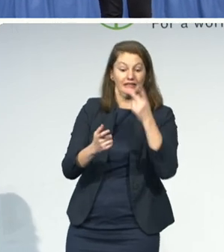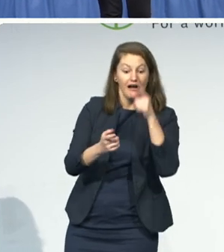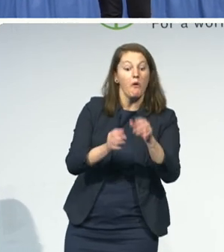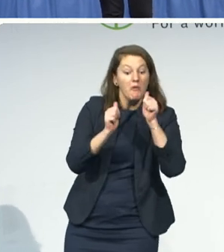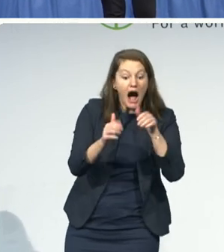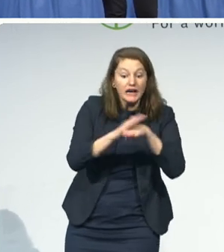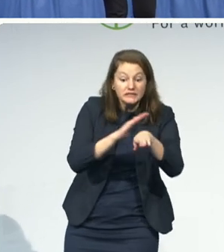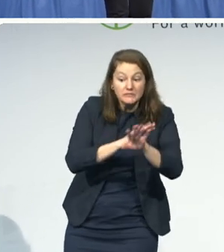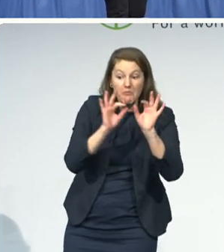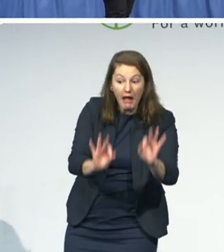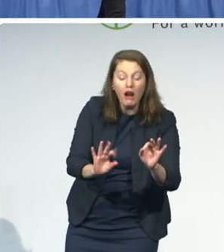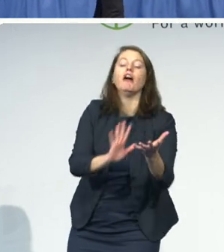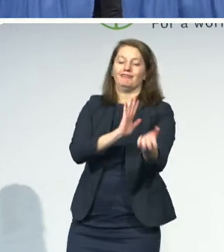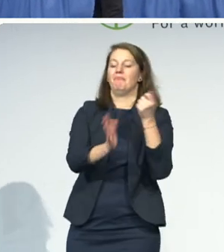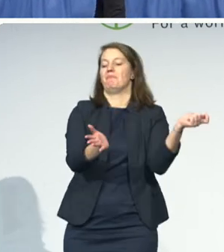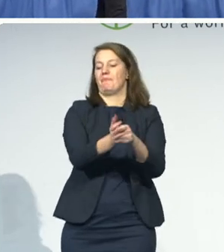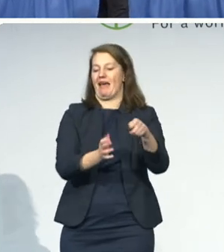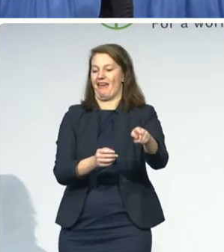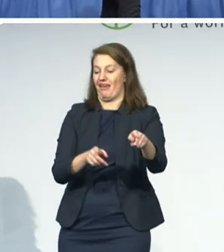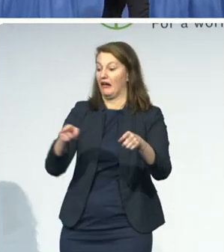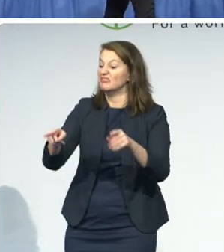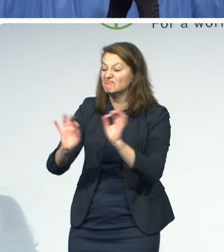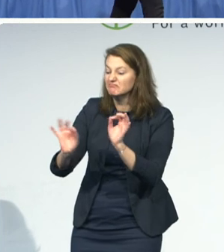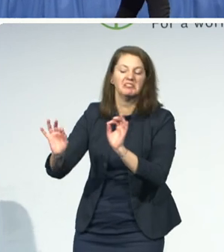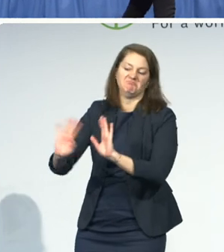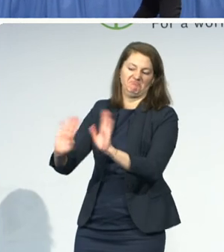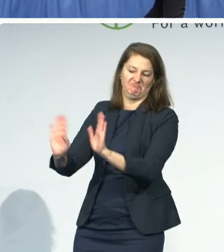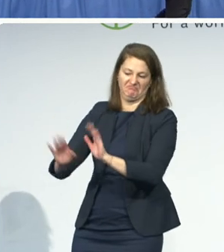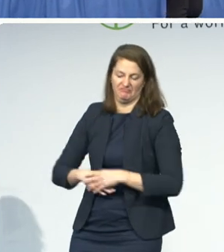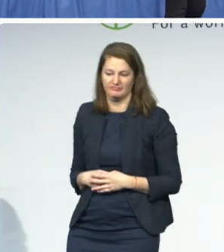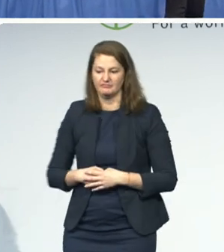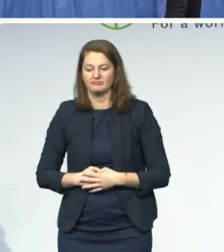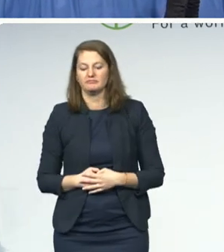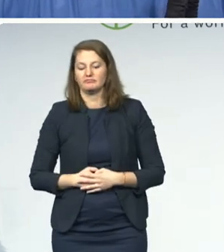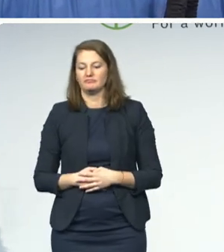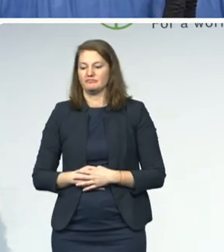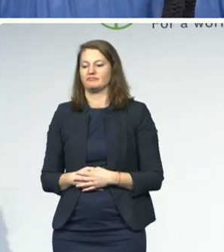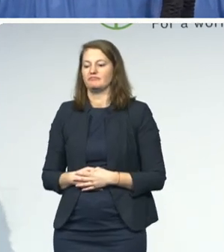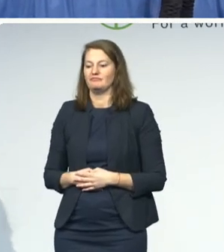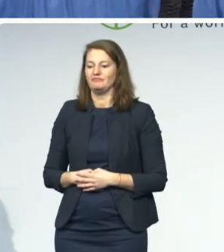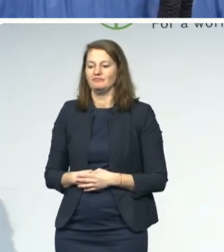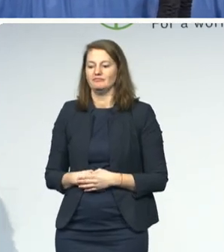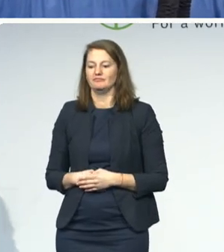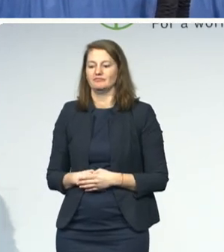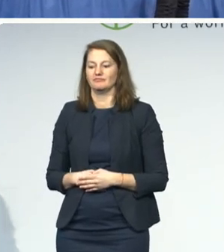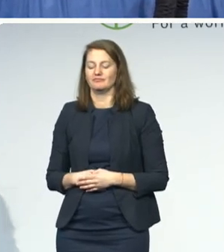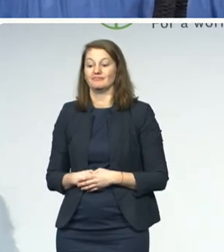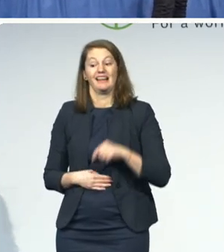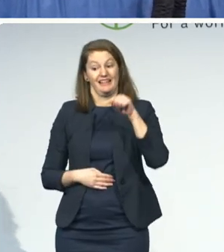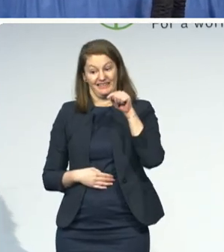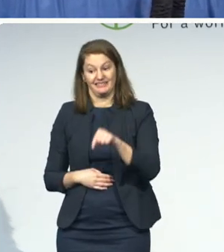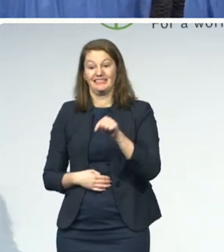of their students. So, this is a really important area of work that is, I think, just